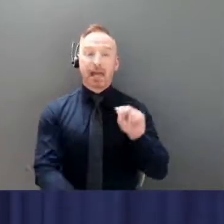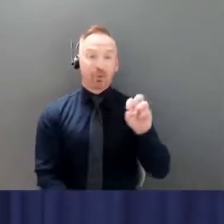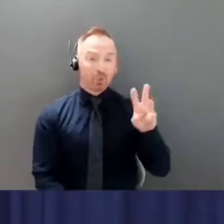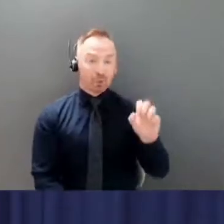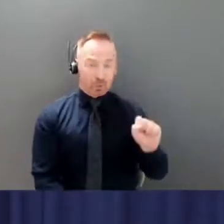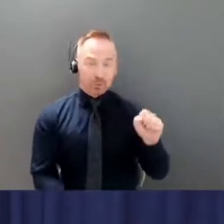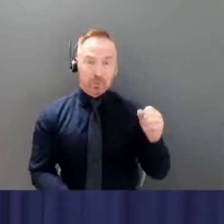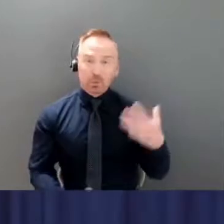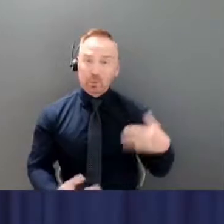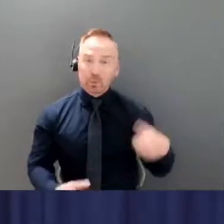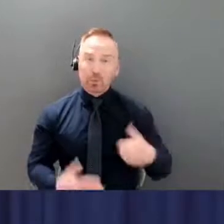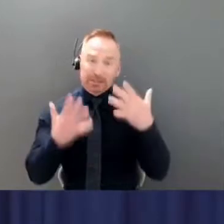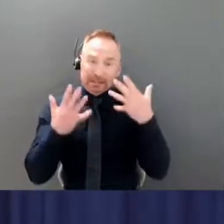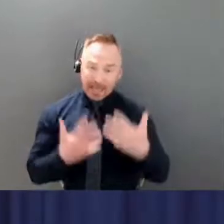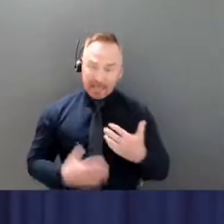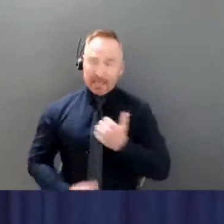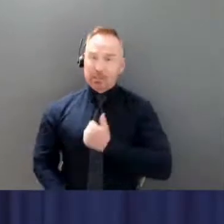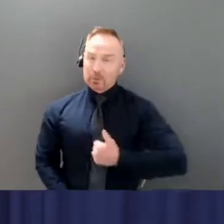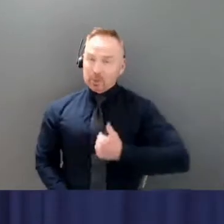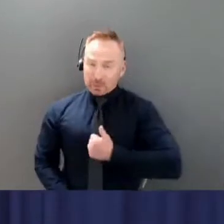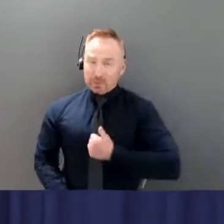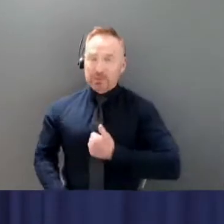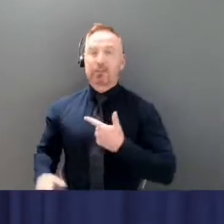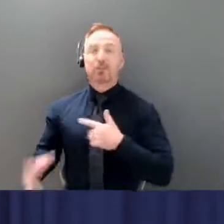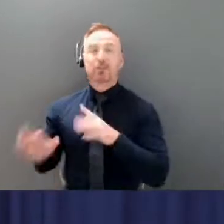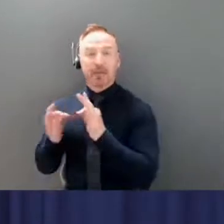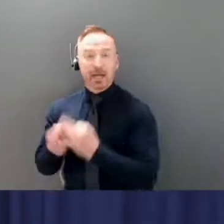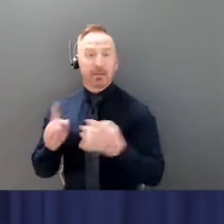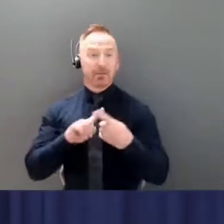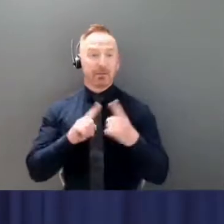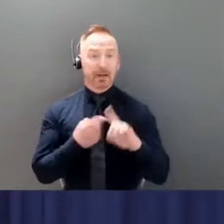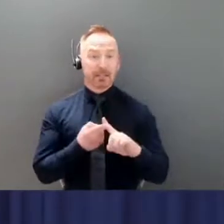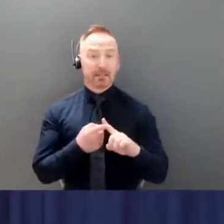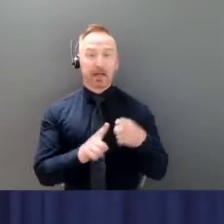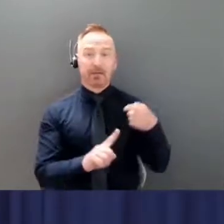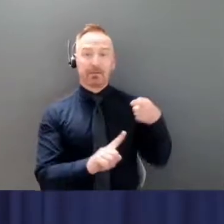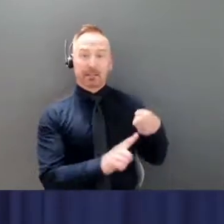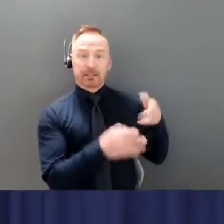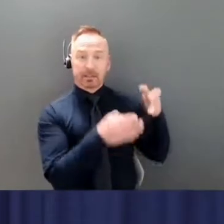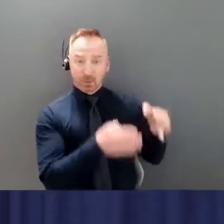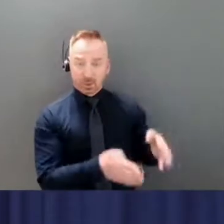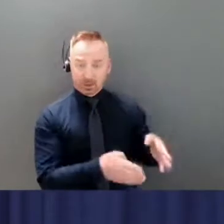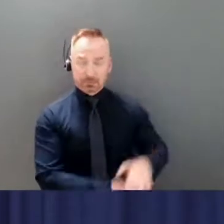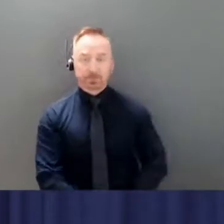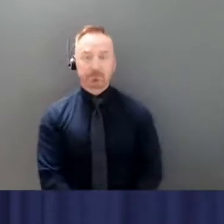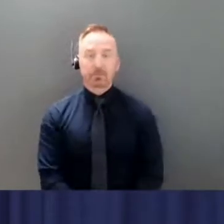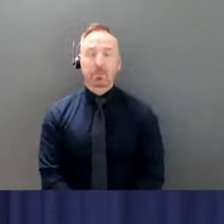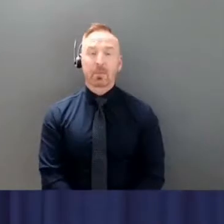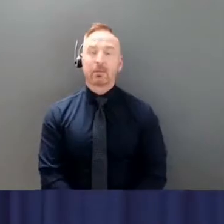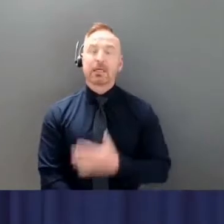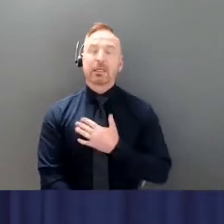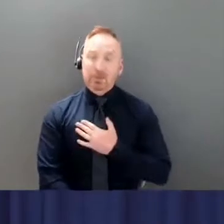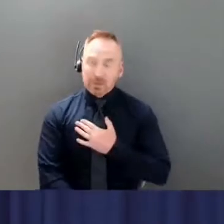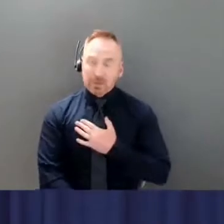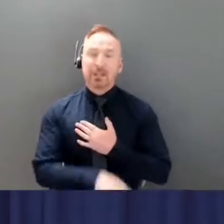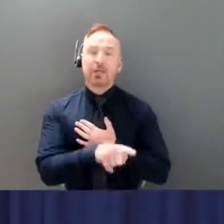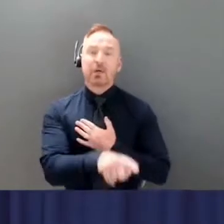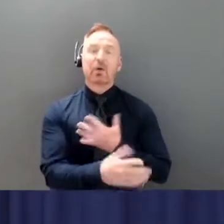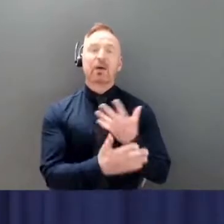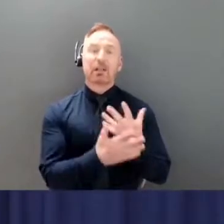condolences to the family and to the friends of this person. We are truly sorry for your loss and our thoughts